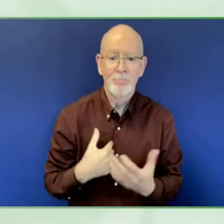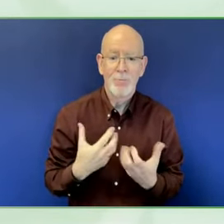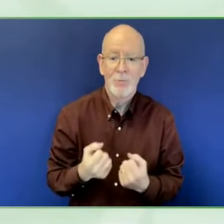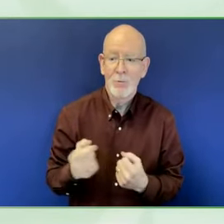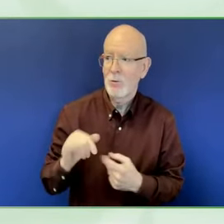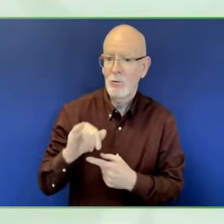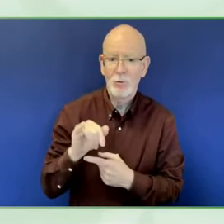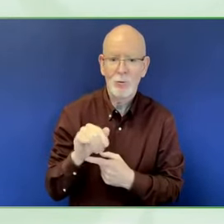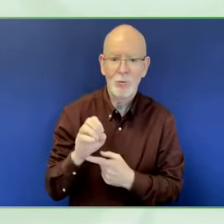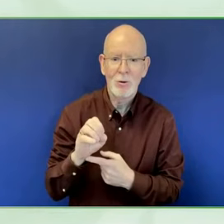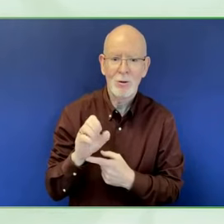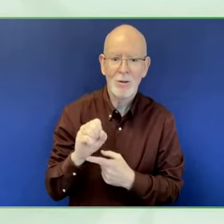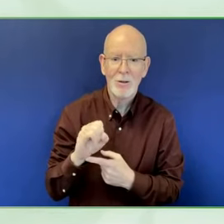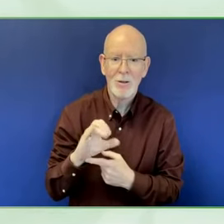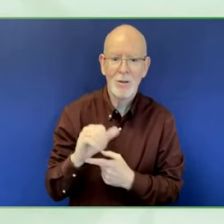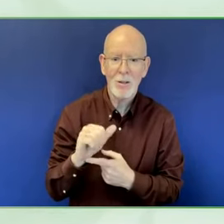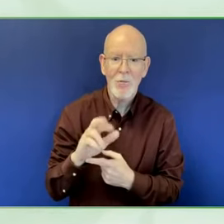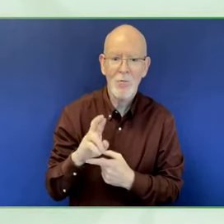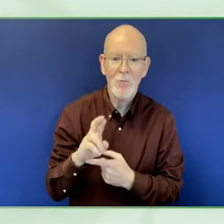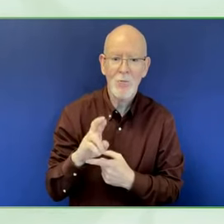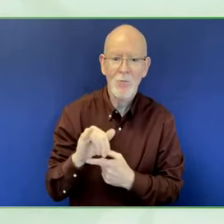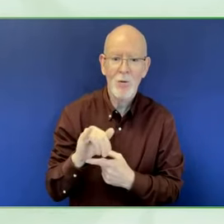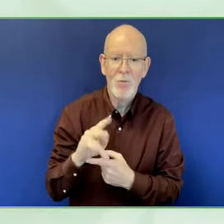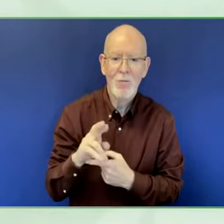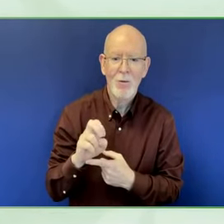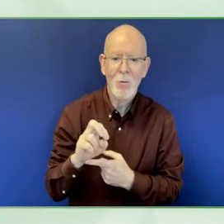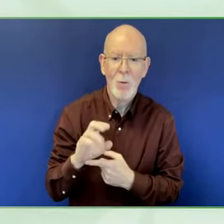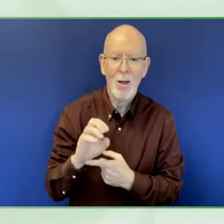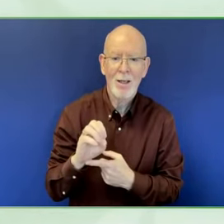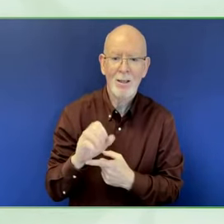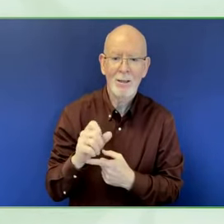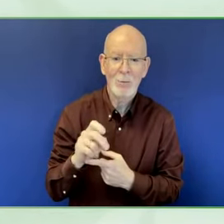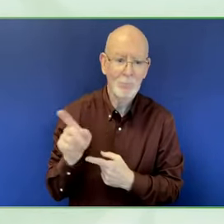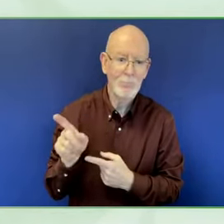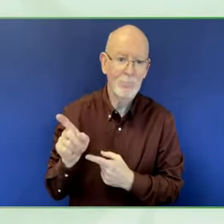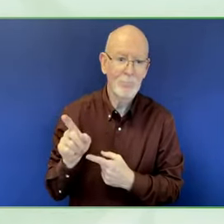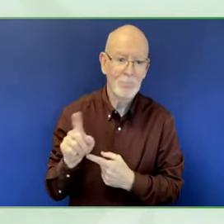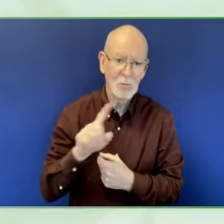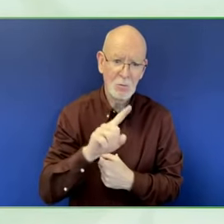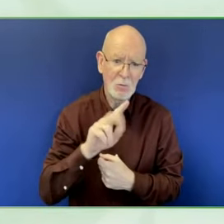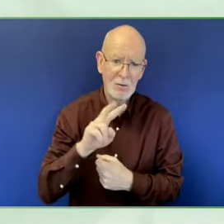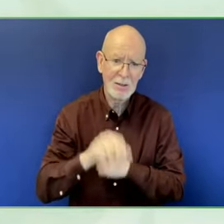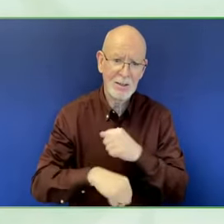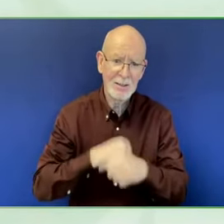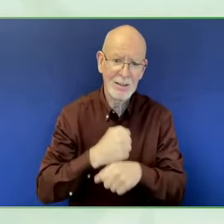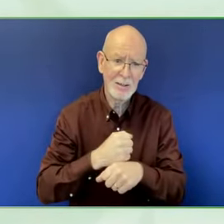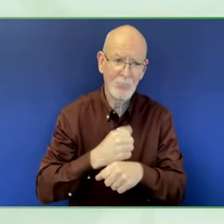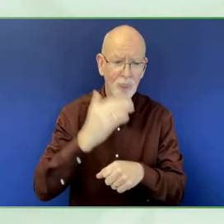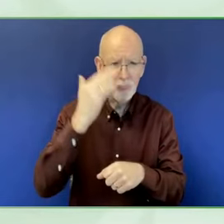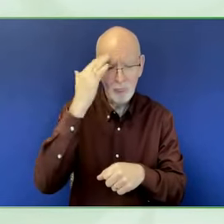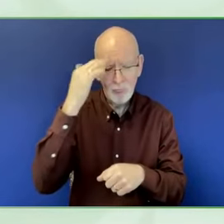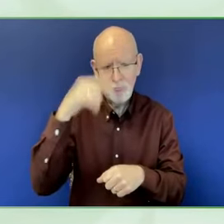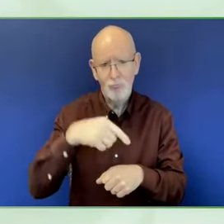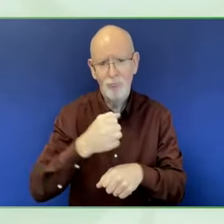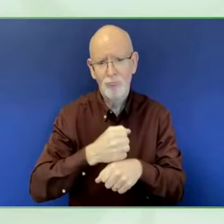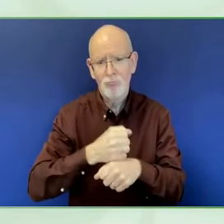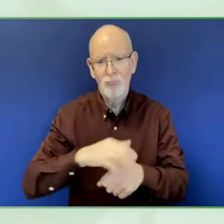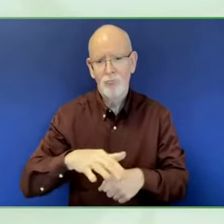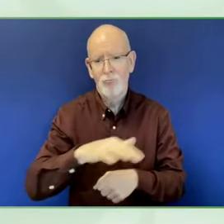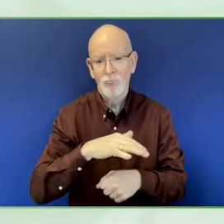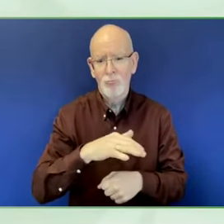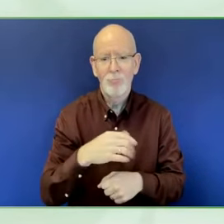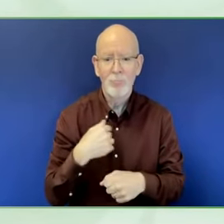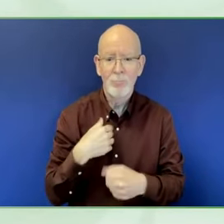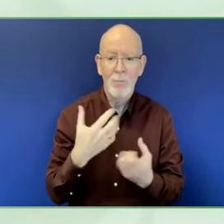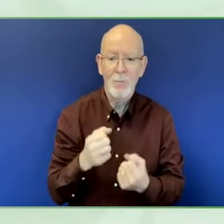responsible for cyber security professional services and Miguel Zarraluqui from Veritas